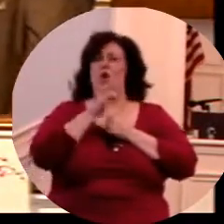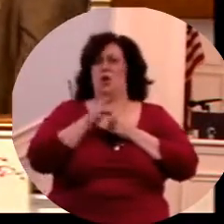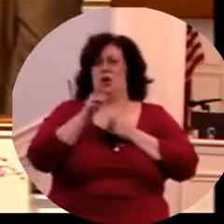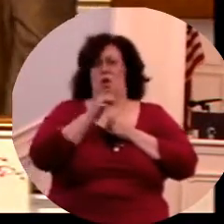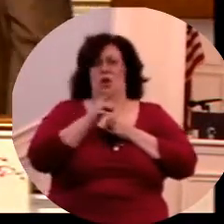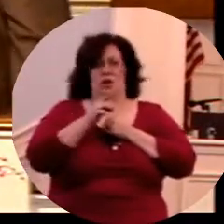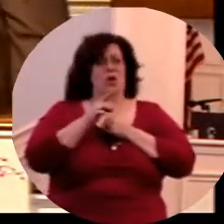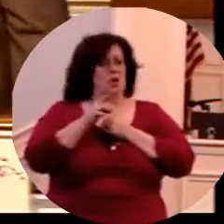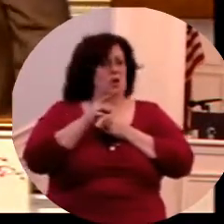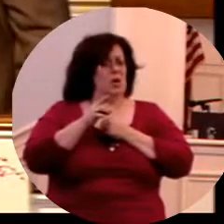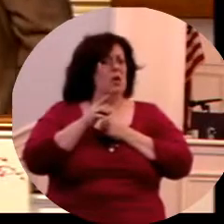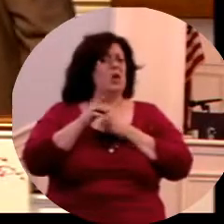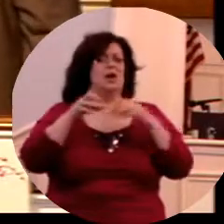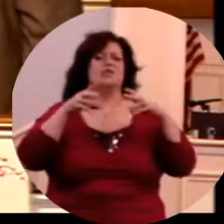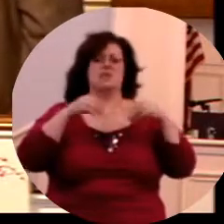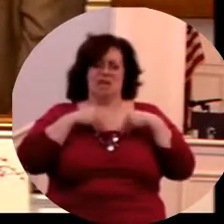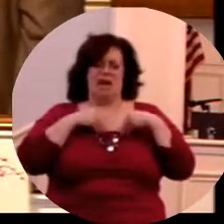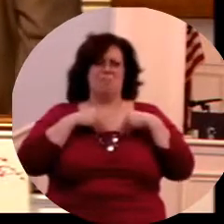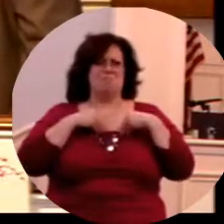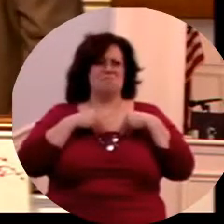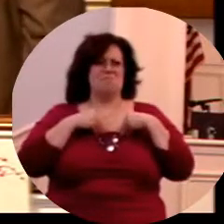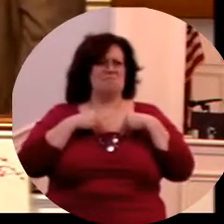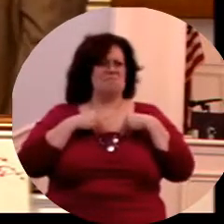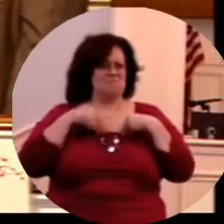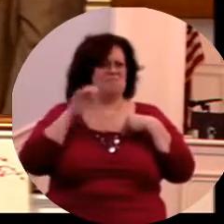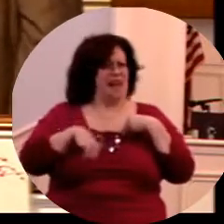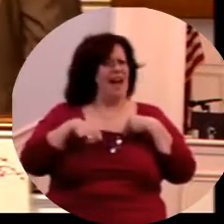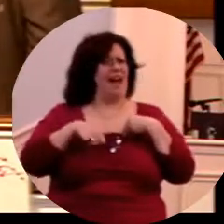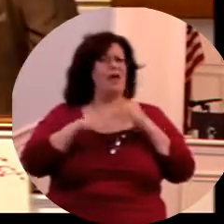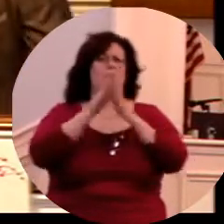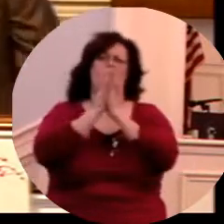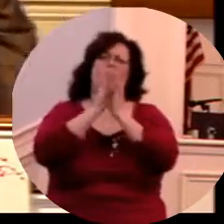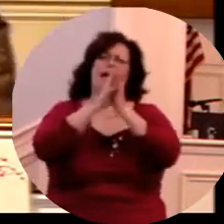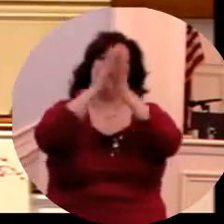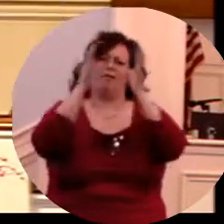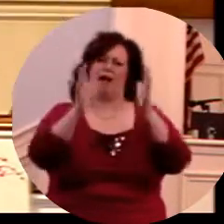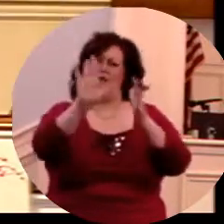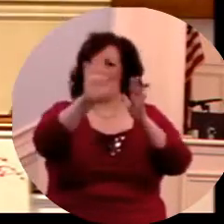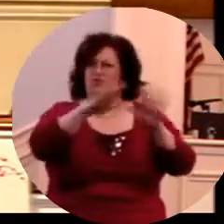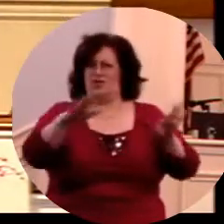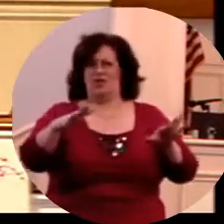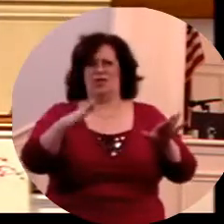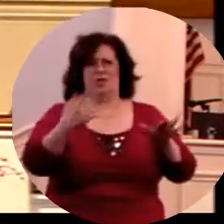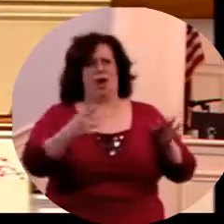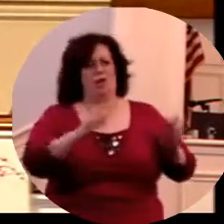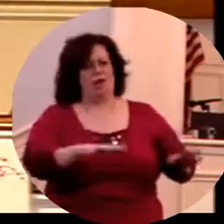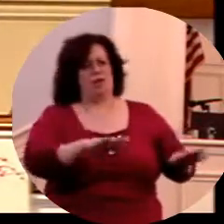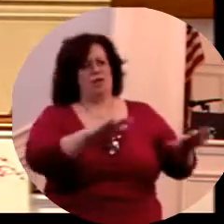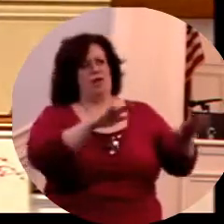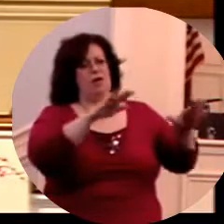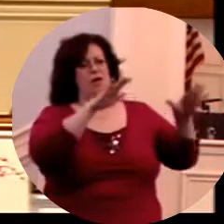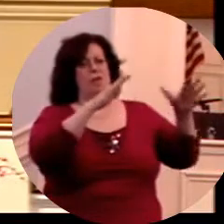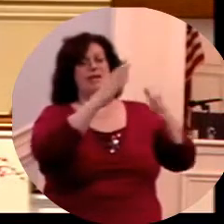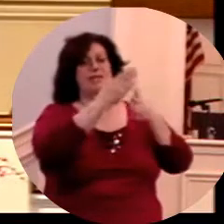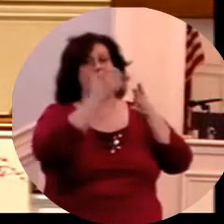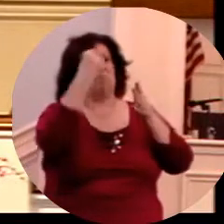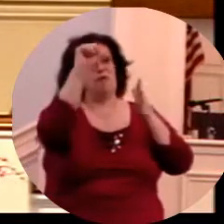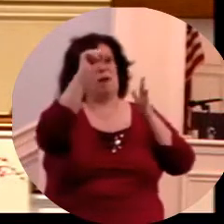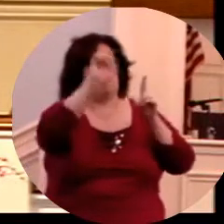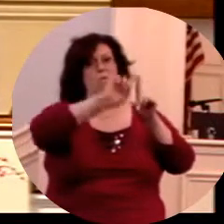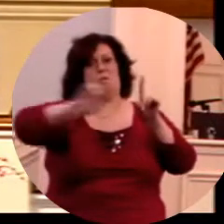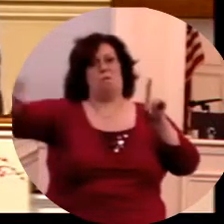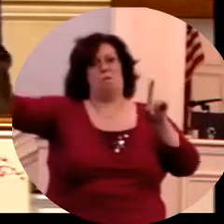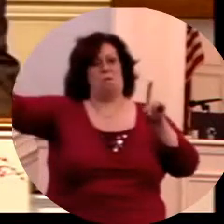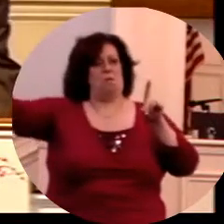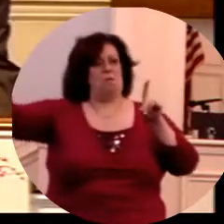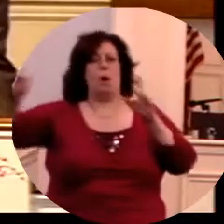you, you obeyed now that instruction in prayer and you be an intercessor for your child now as they're growing up. Maybe they've gone